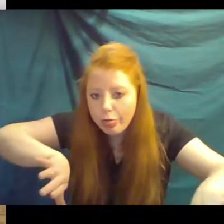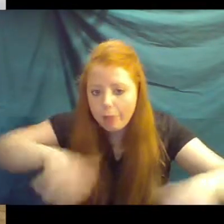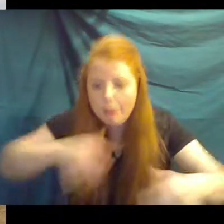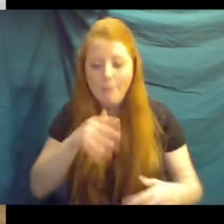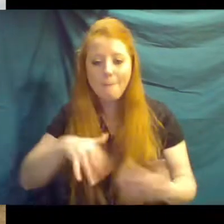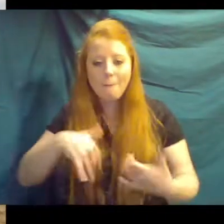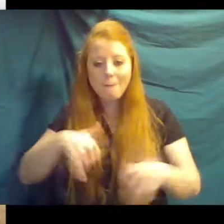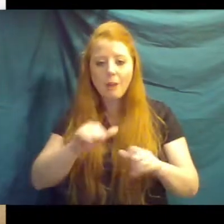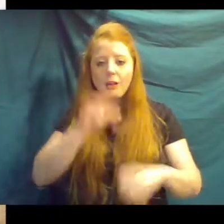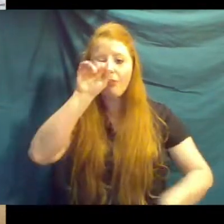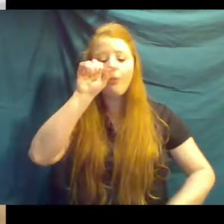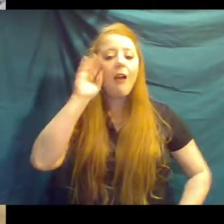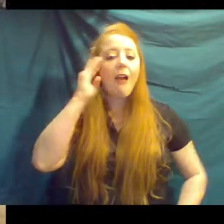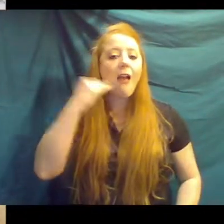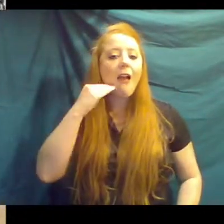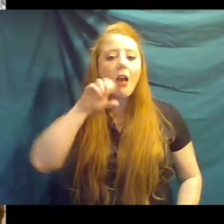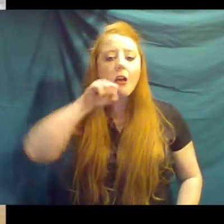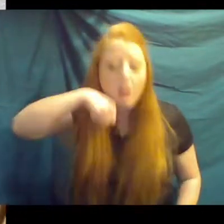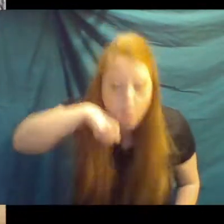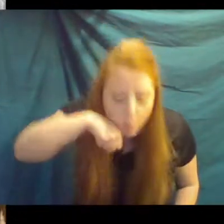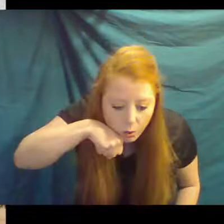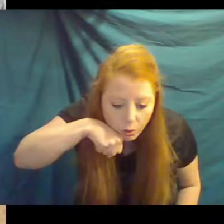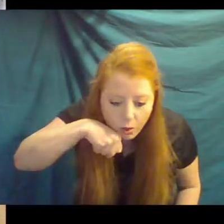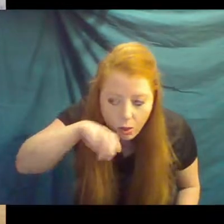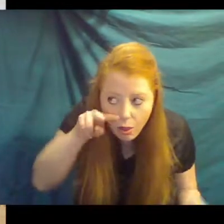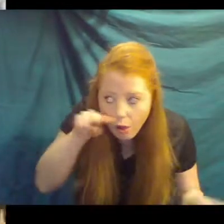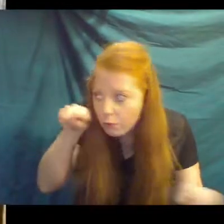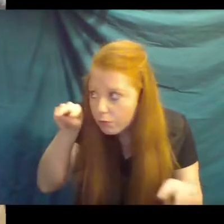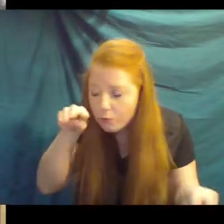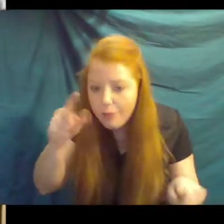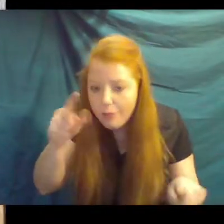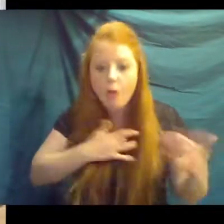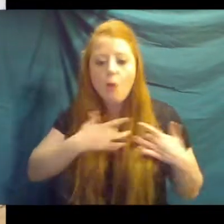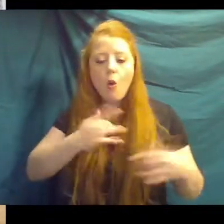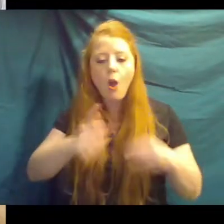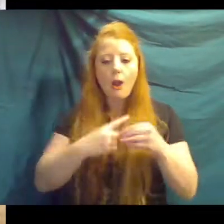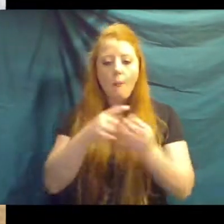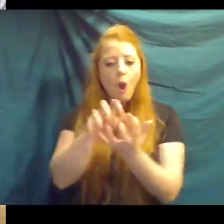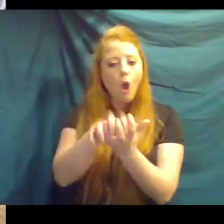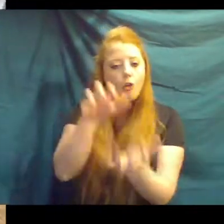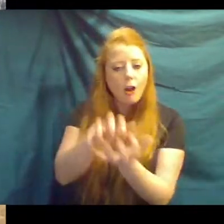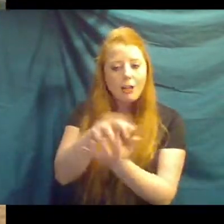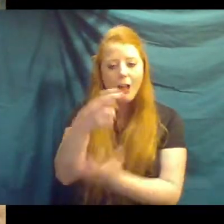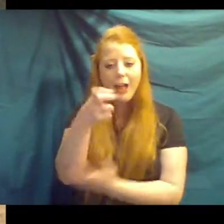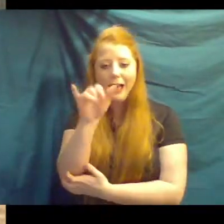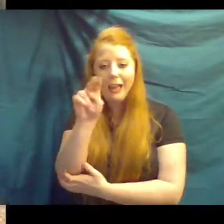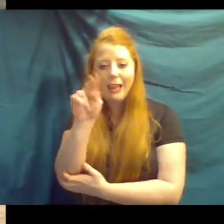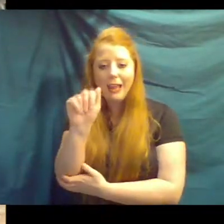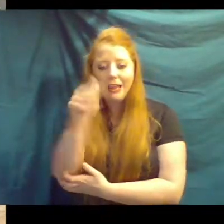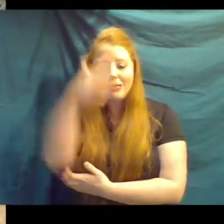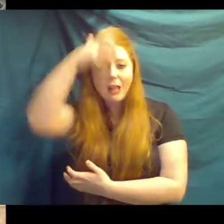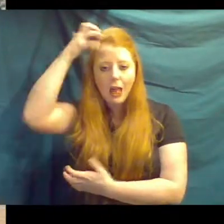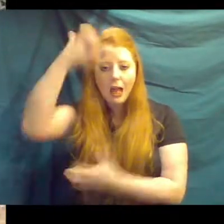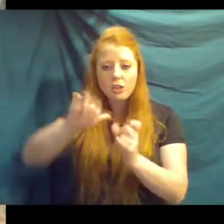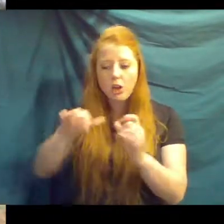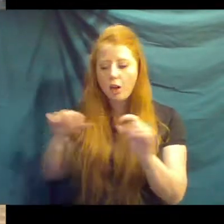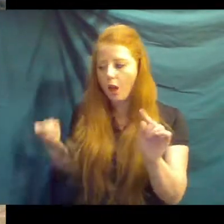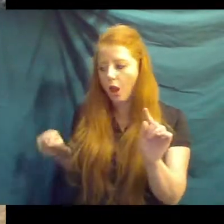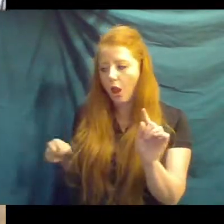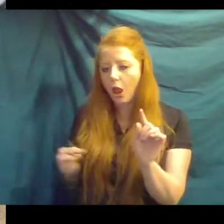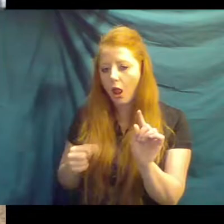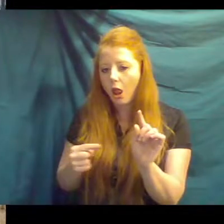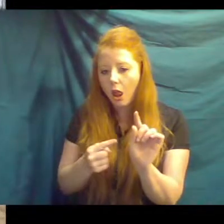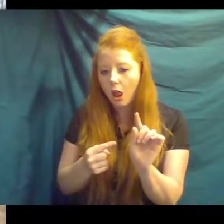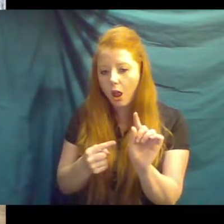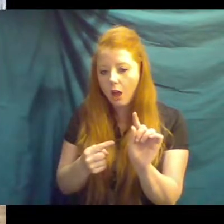down and hang their head really low. And that's the time they would need to worry about crocodiles, hyenas, lions, kind of sneaking up on them and catching them